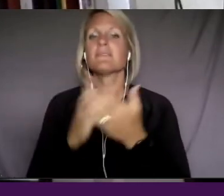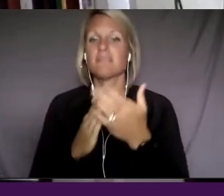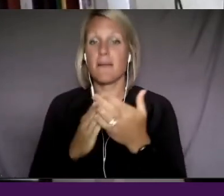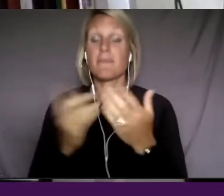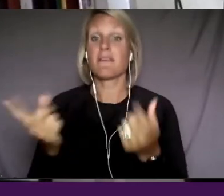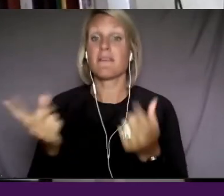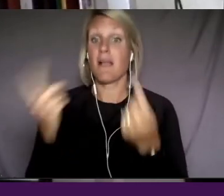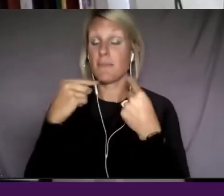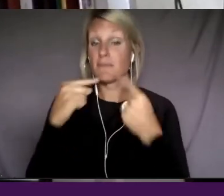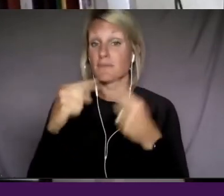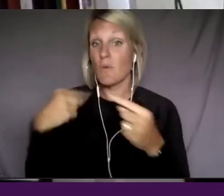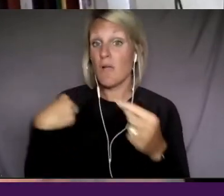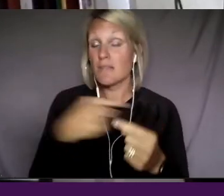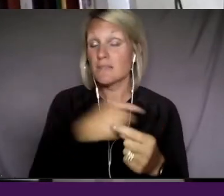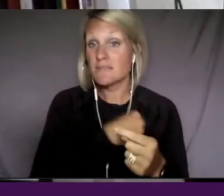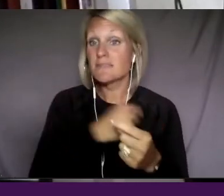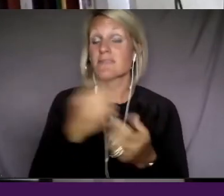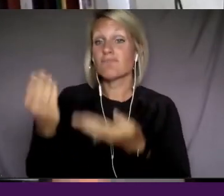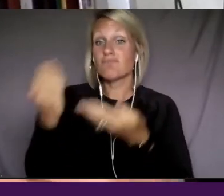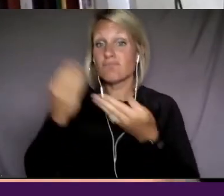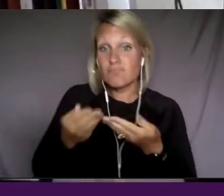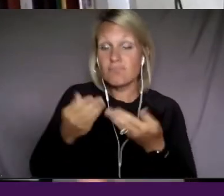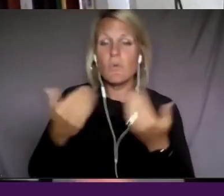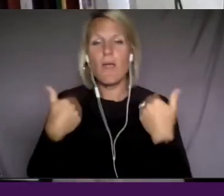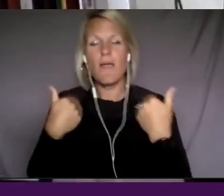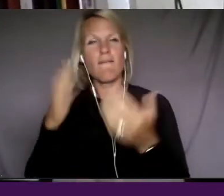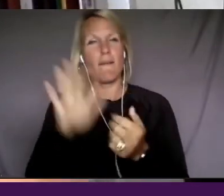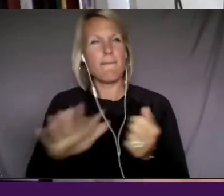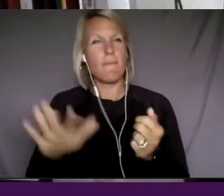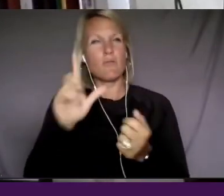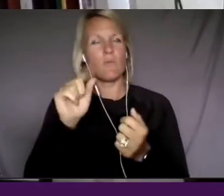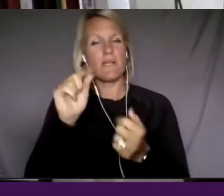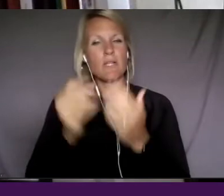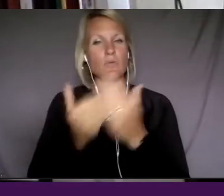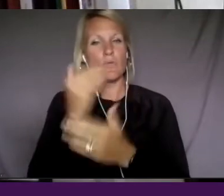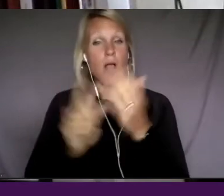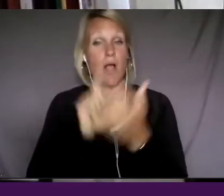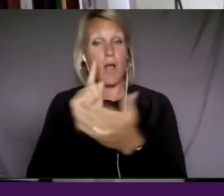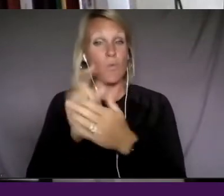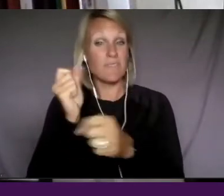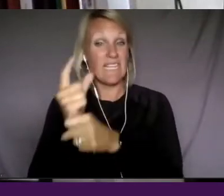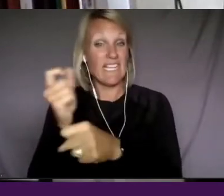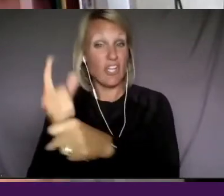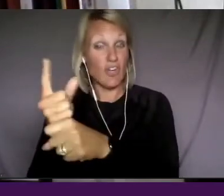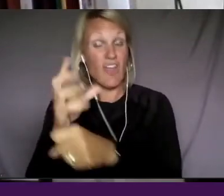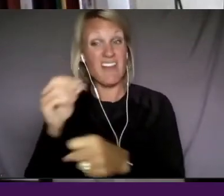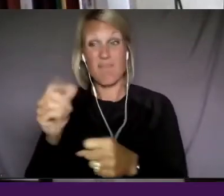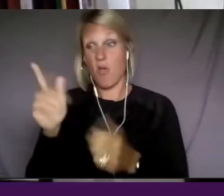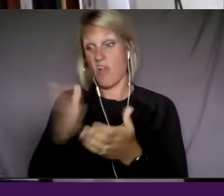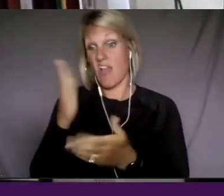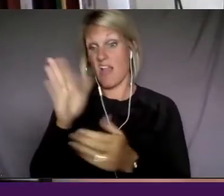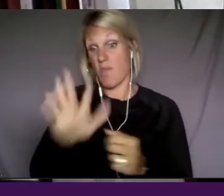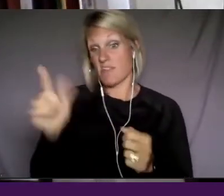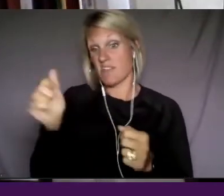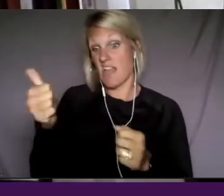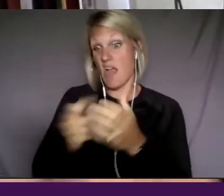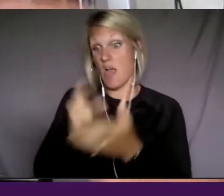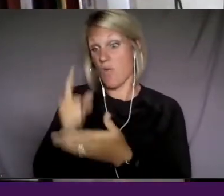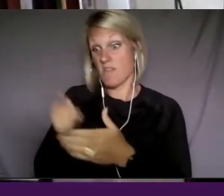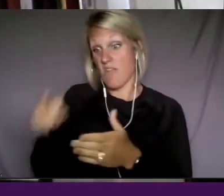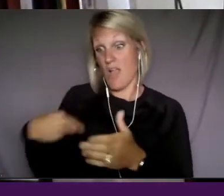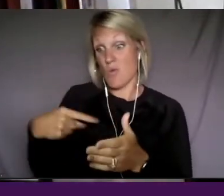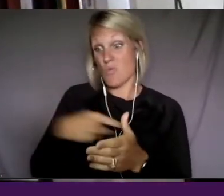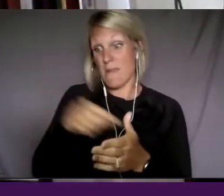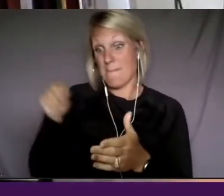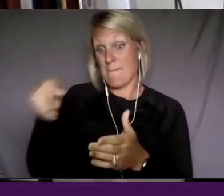new hours a year and about half of those are originations that we, you know, pay for completely.